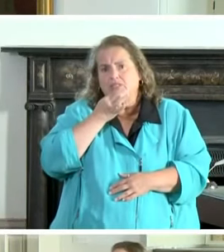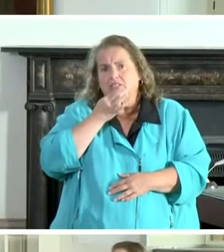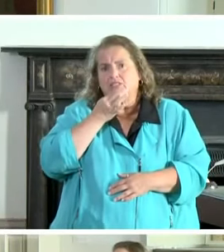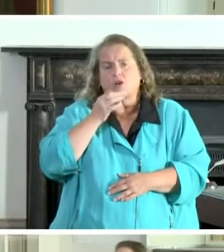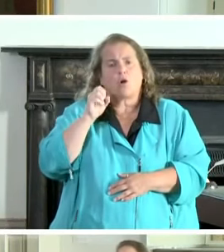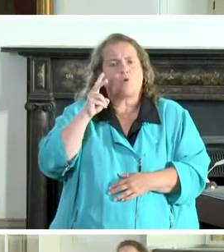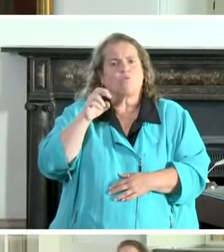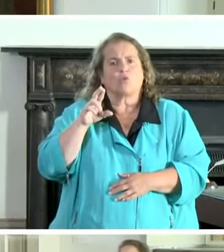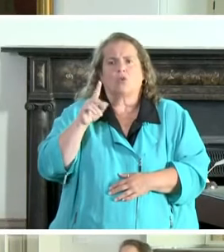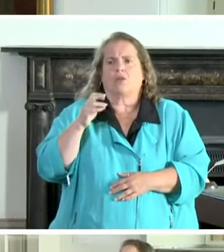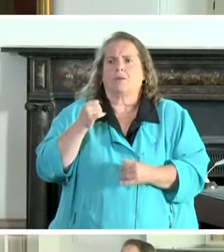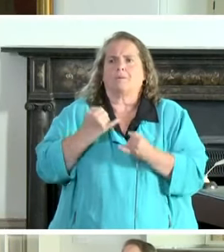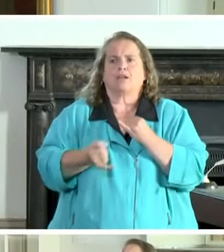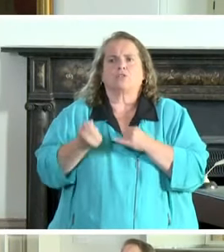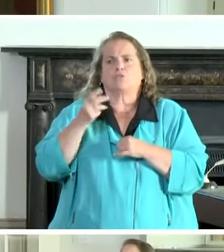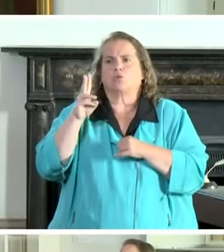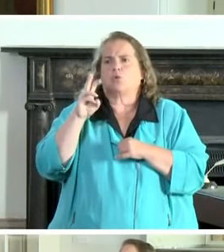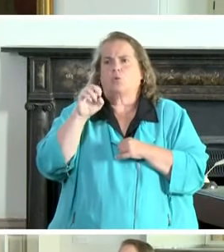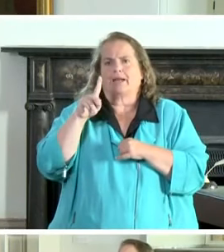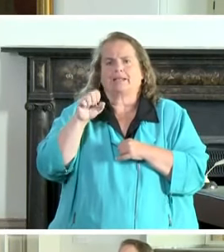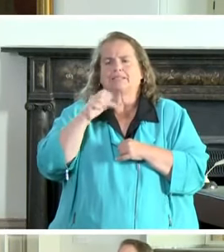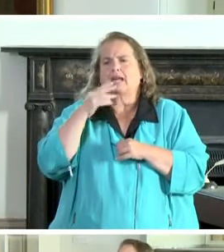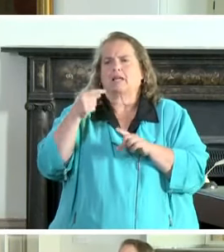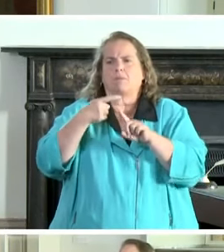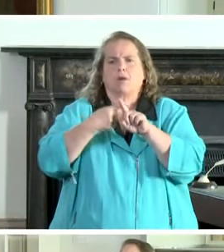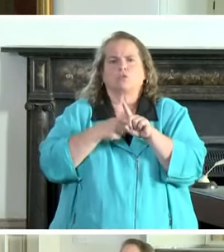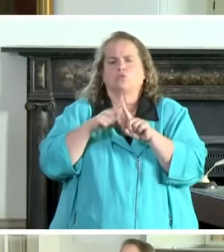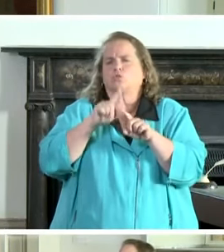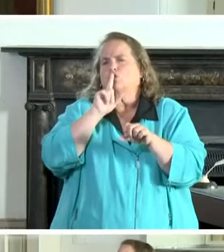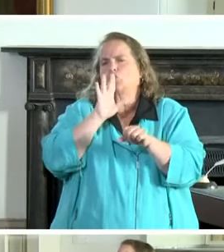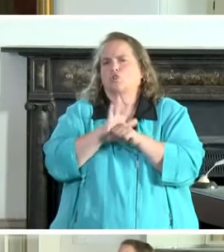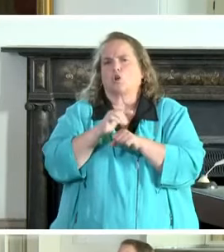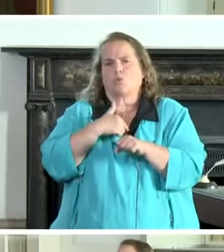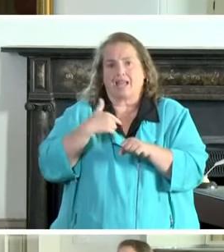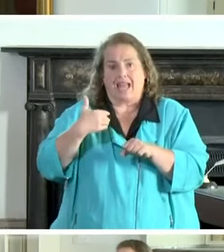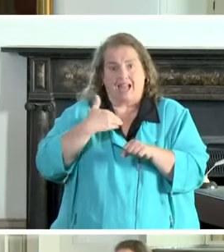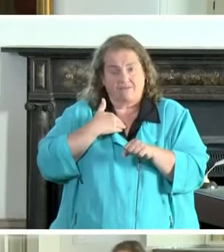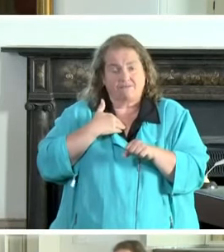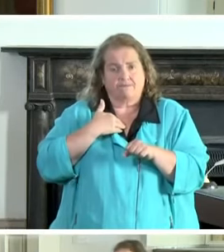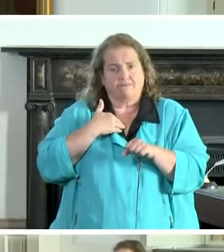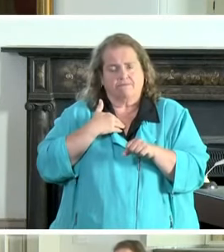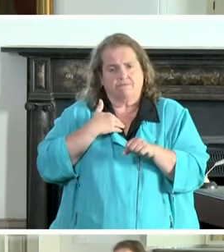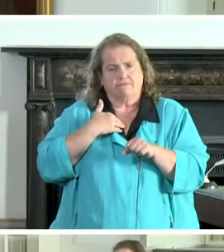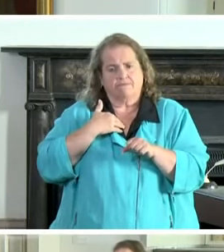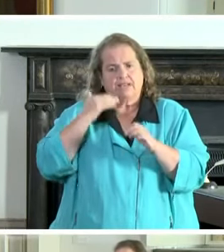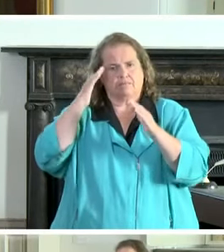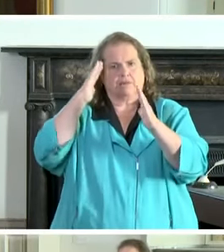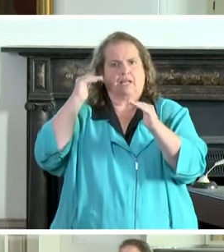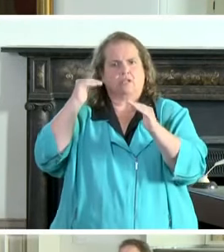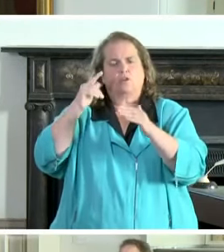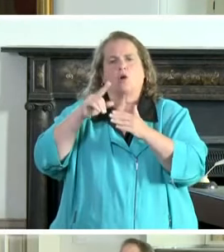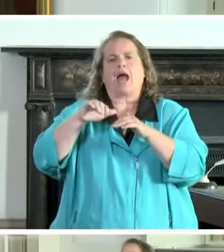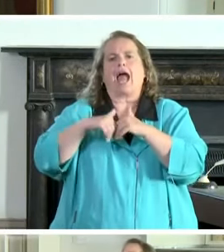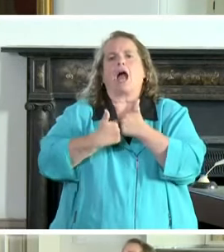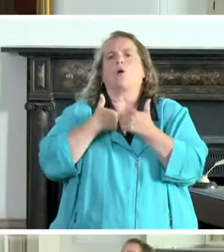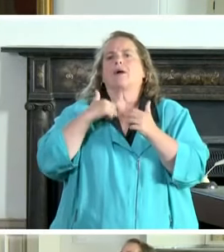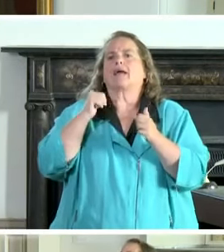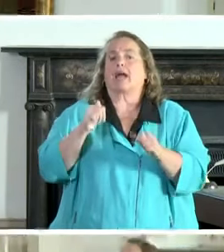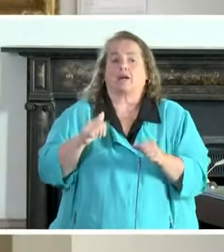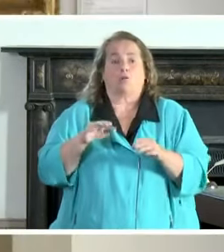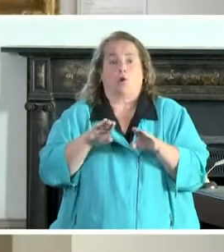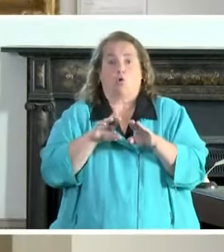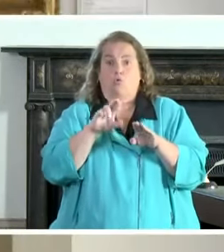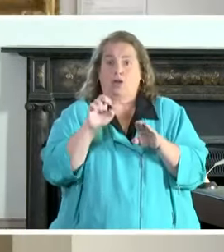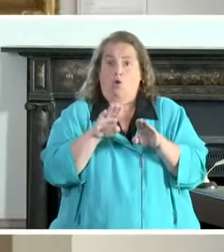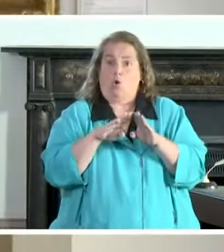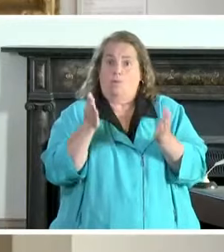over the past few weeks and months to ensure that we have expectations on how we can not only reopen our schools